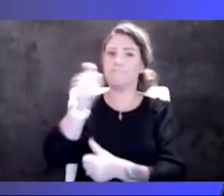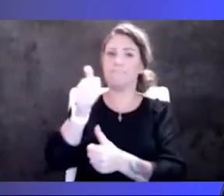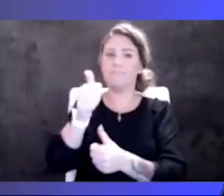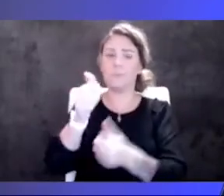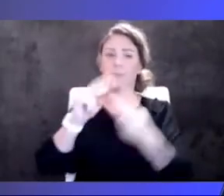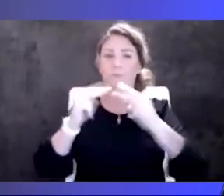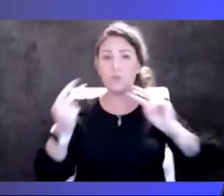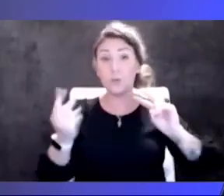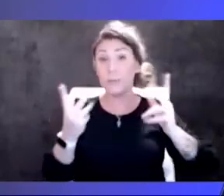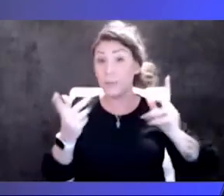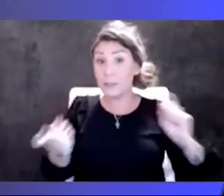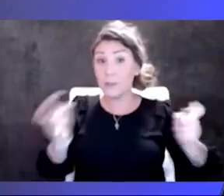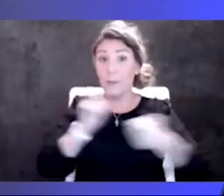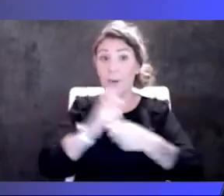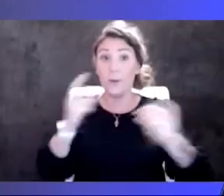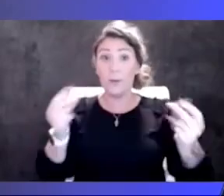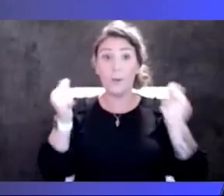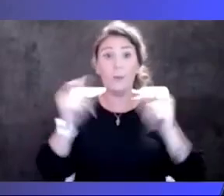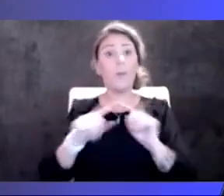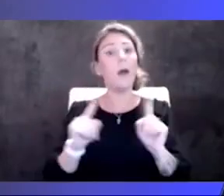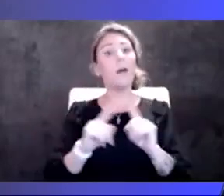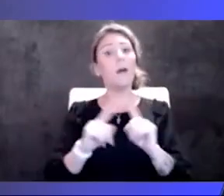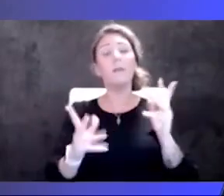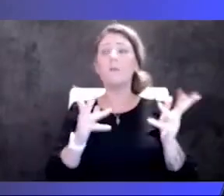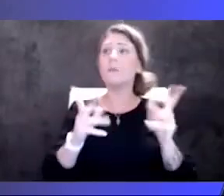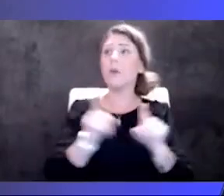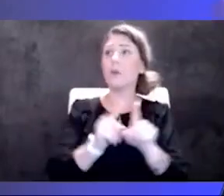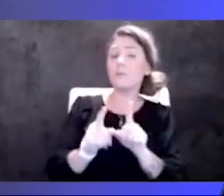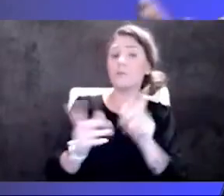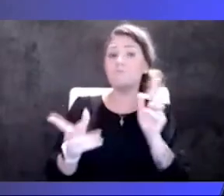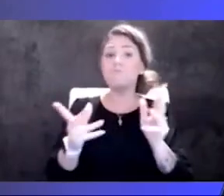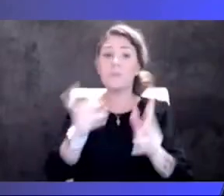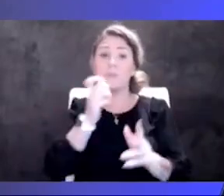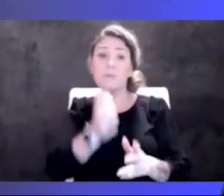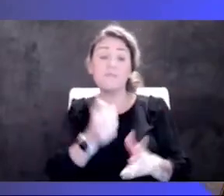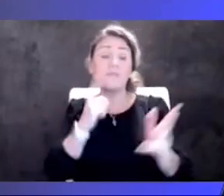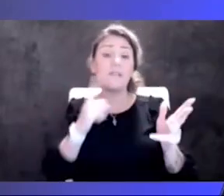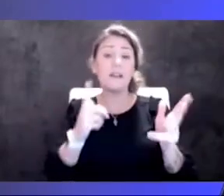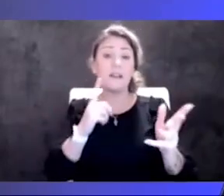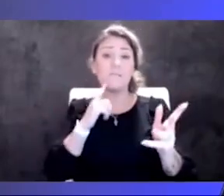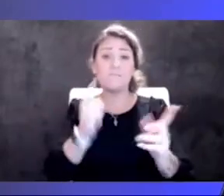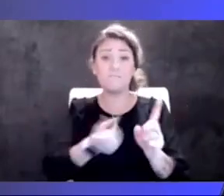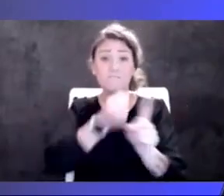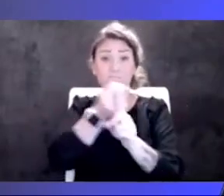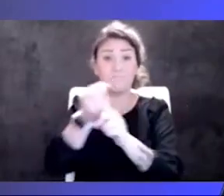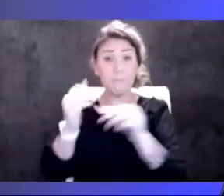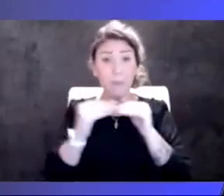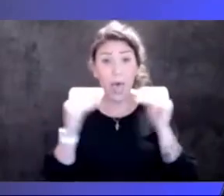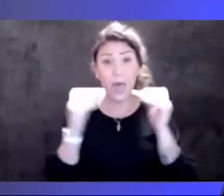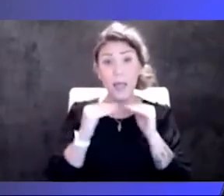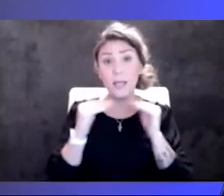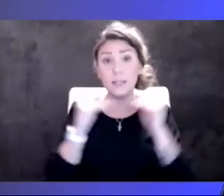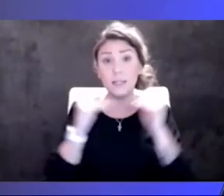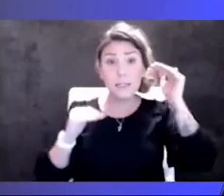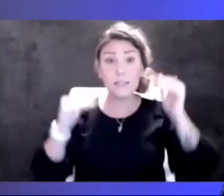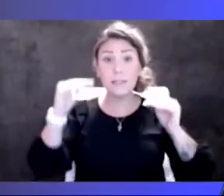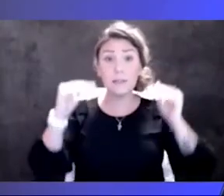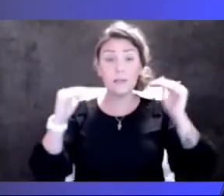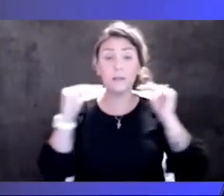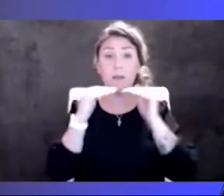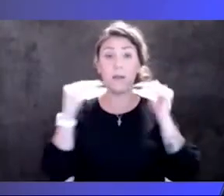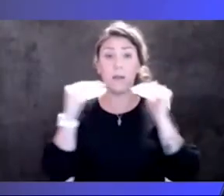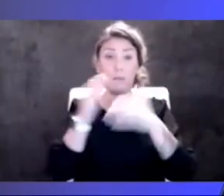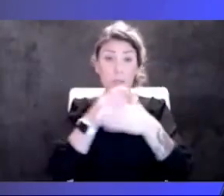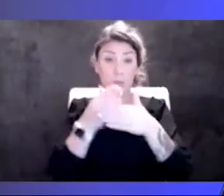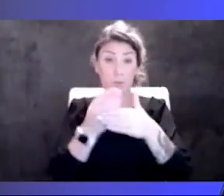quickly, but it also might hit some balance, too. We might see some equilibrium, too. So supply is